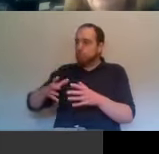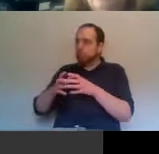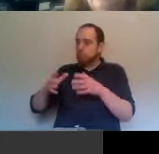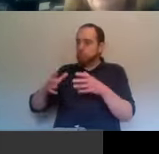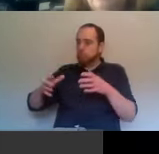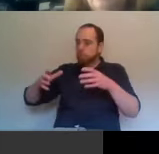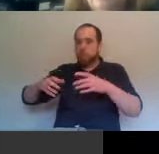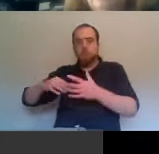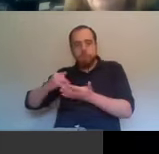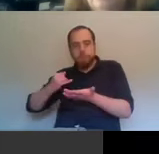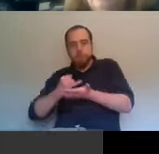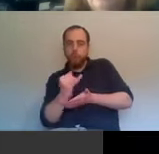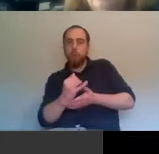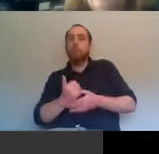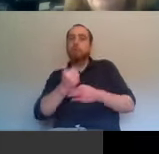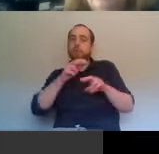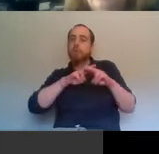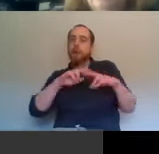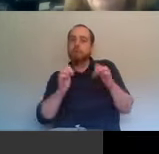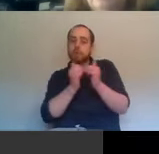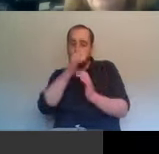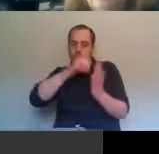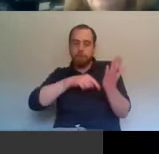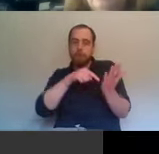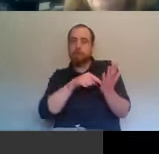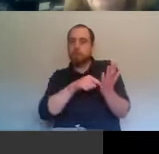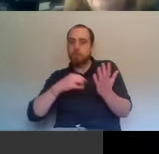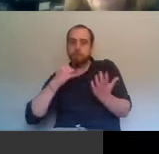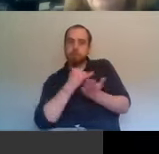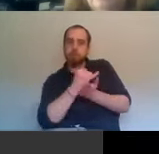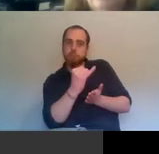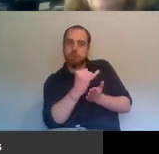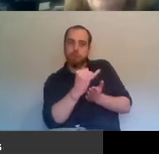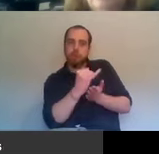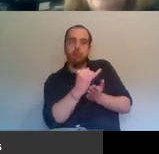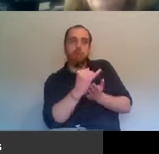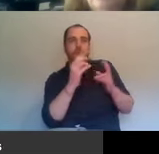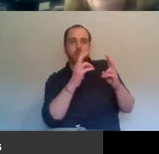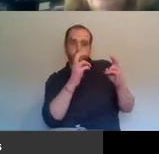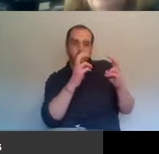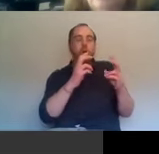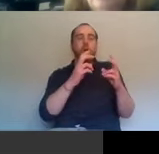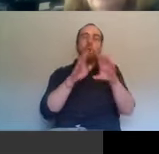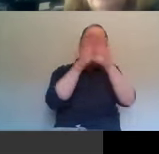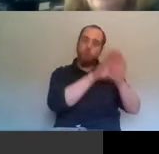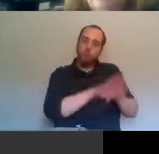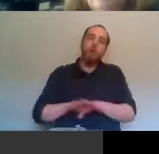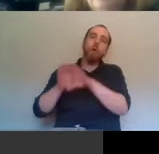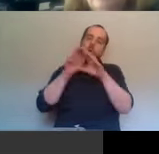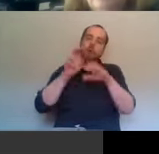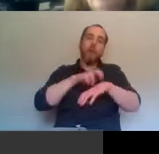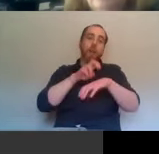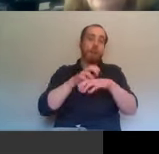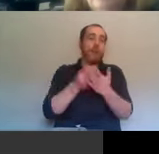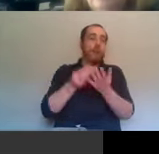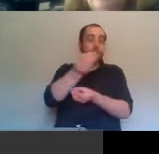Agreement, on the grounds of the protocol and the Good Friday Agreement, and something called an All-Arland Economy, which doesn't exist, it's not in the Good Friday Agreement, it's not in